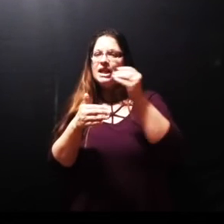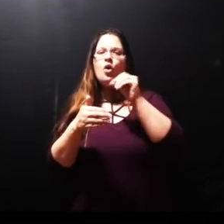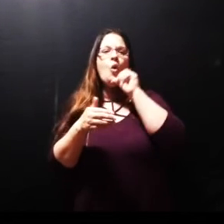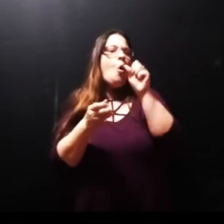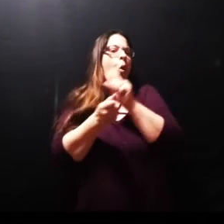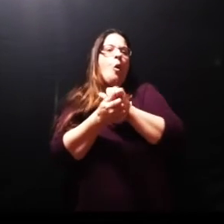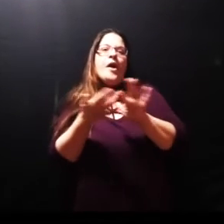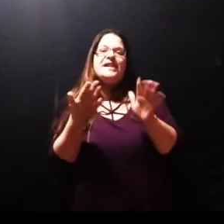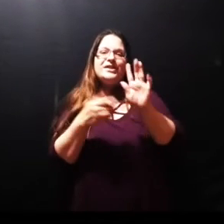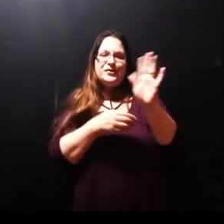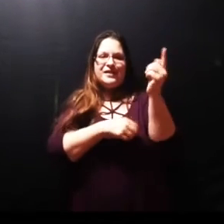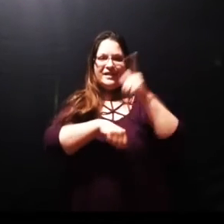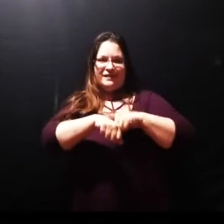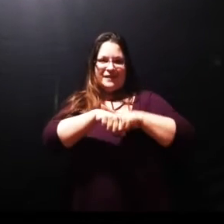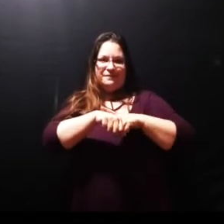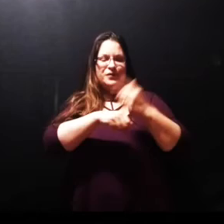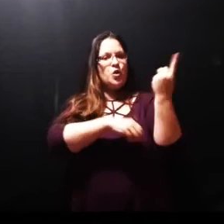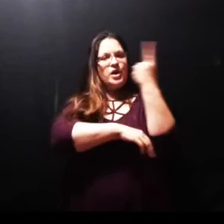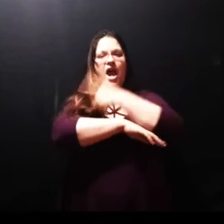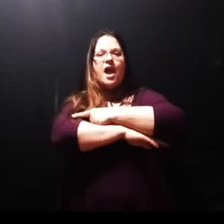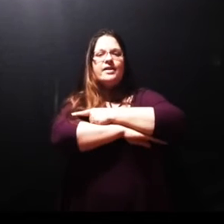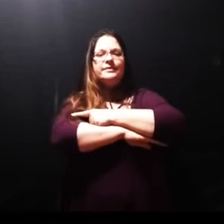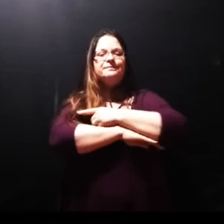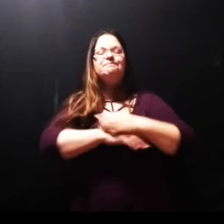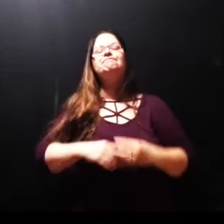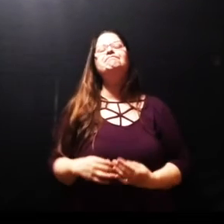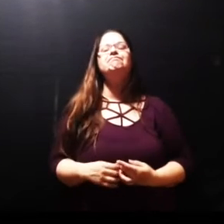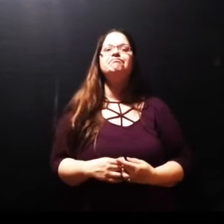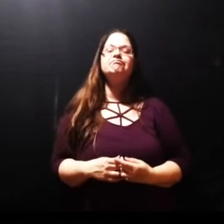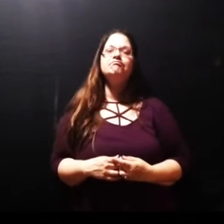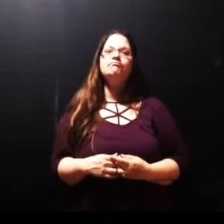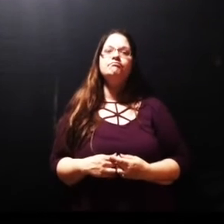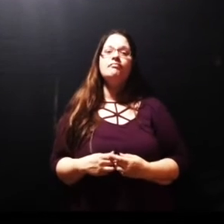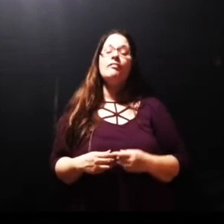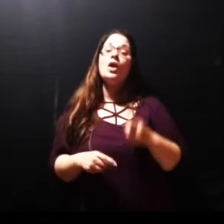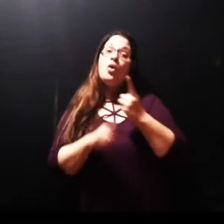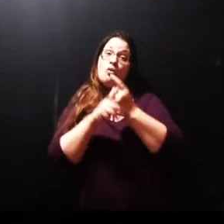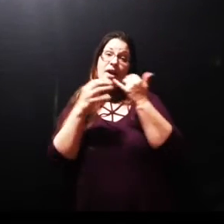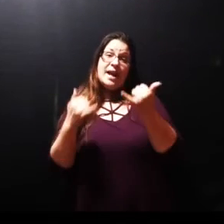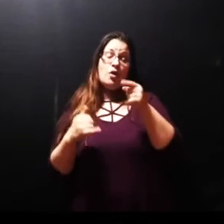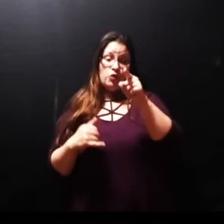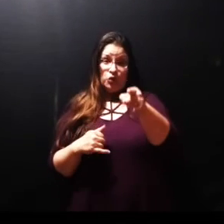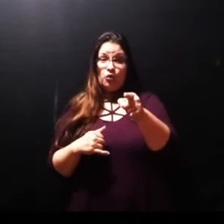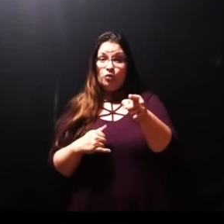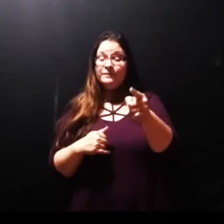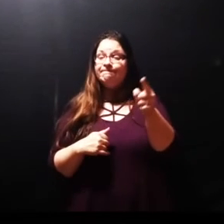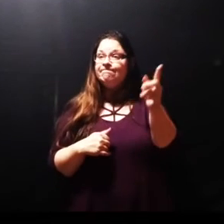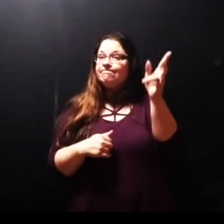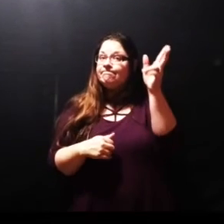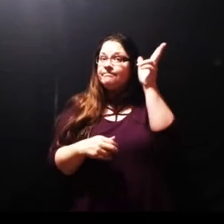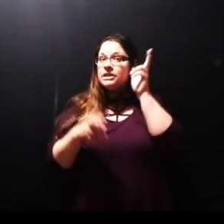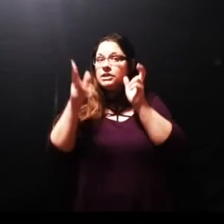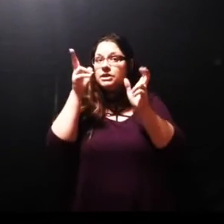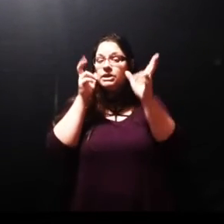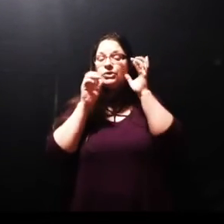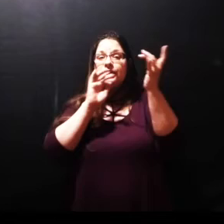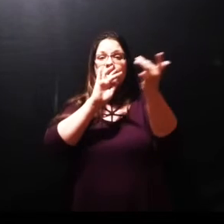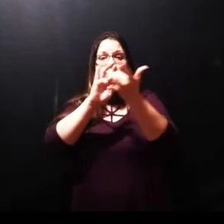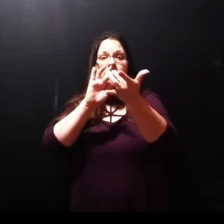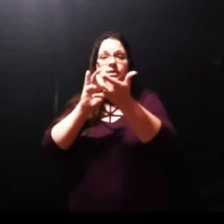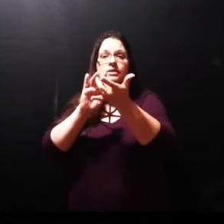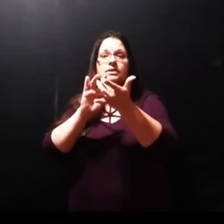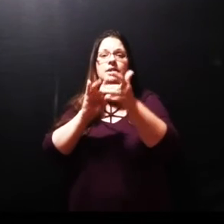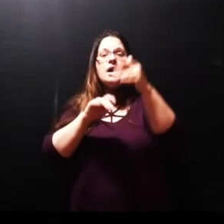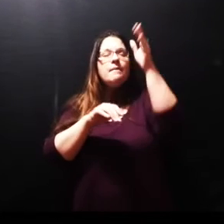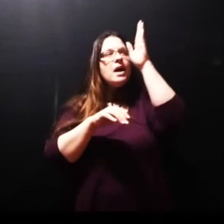are using this day wisely is that you're right here you're streaming with us you're hearing the word of God and allowing it to touch our minds and our